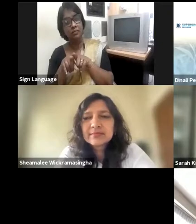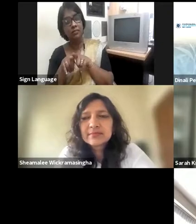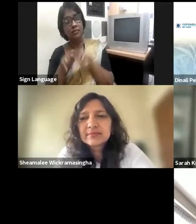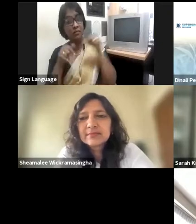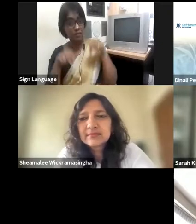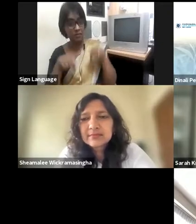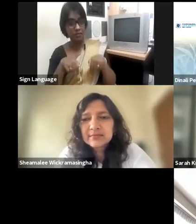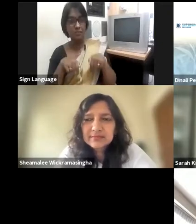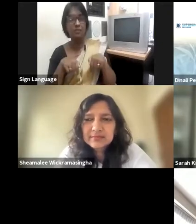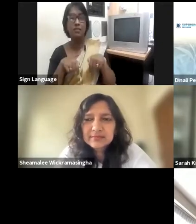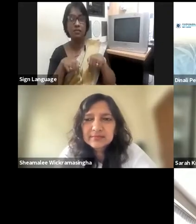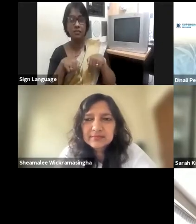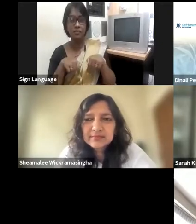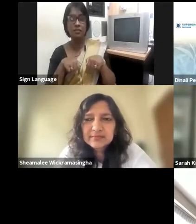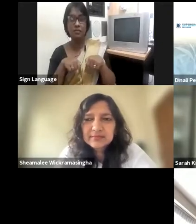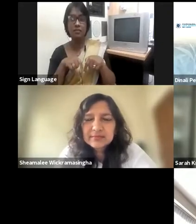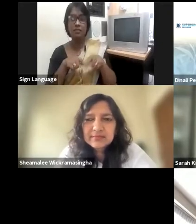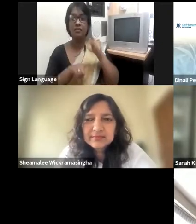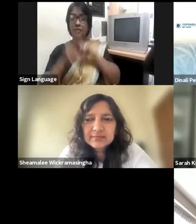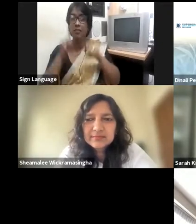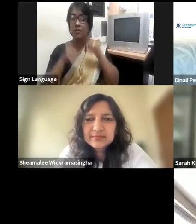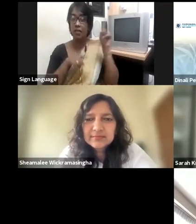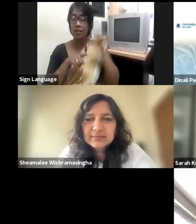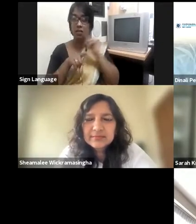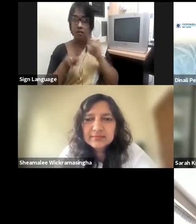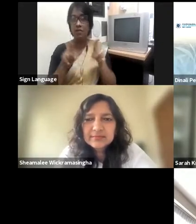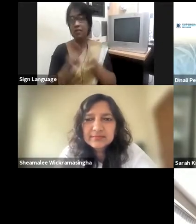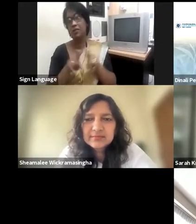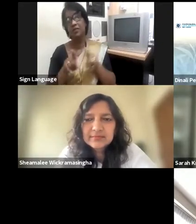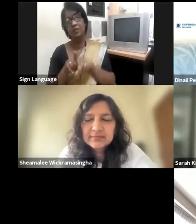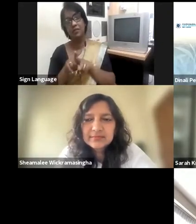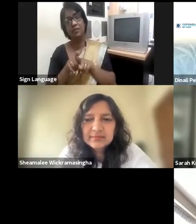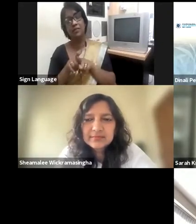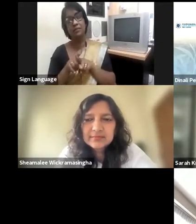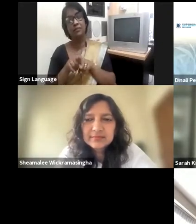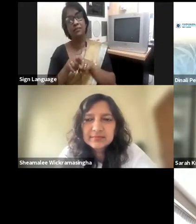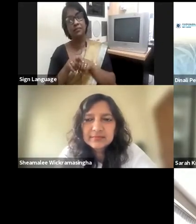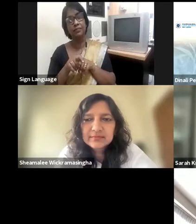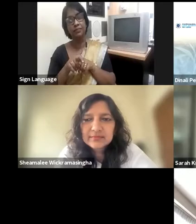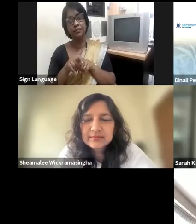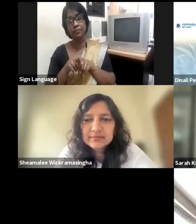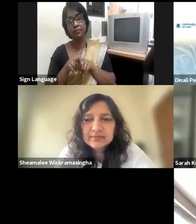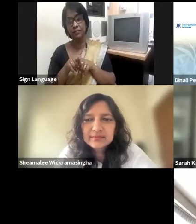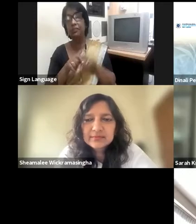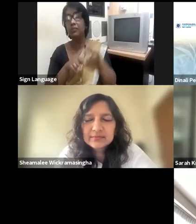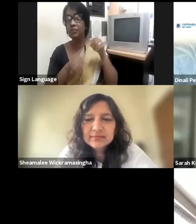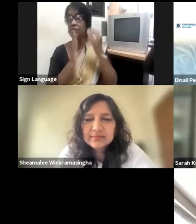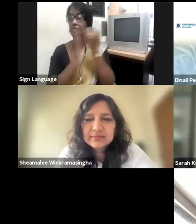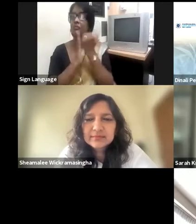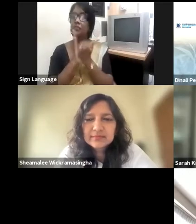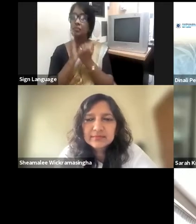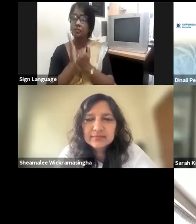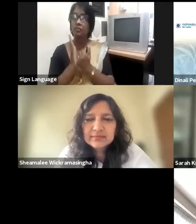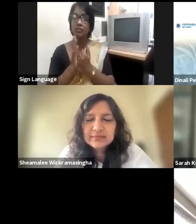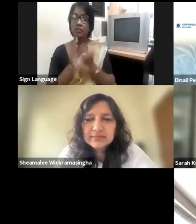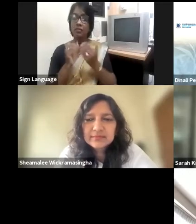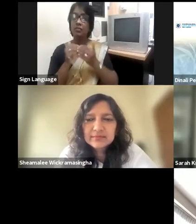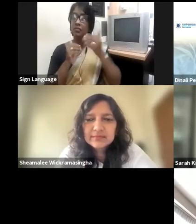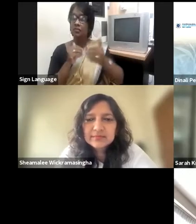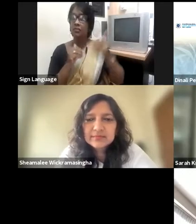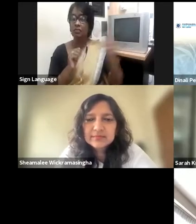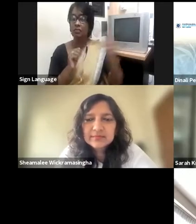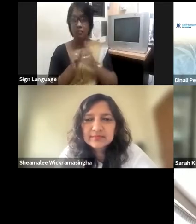the intention of driving this agenda is there. Everyone is taking steps in the right